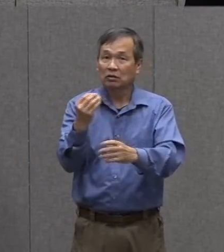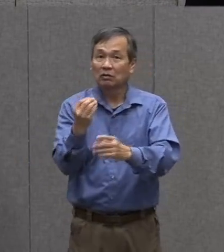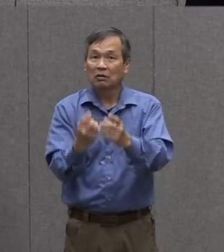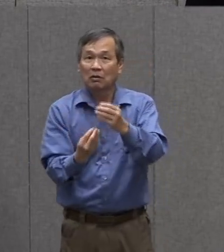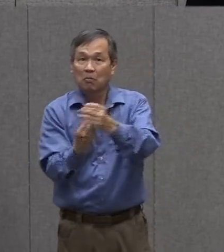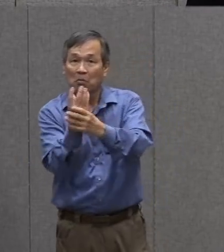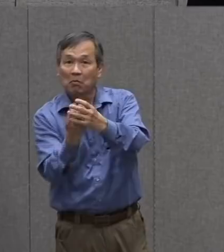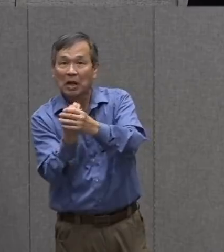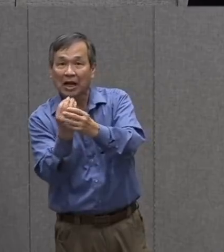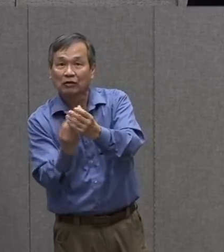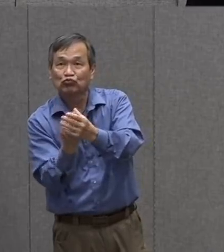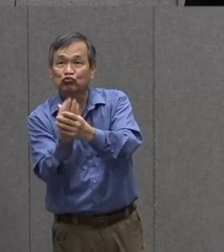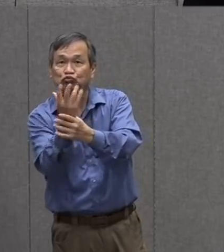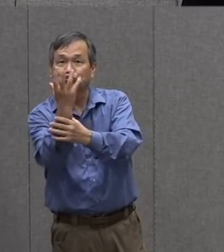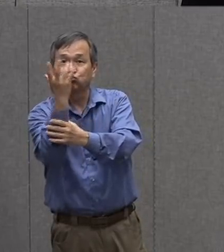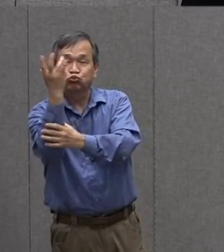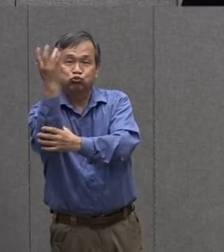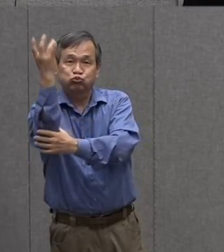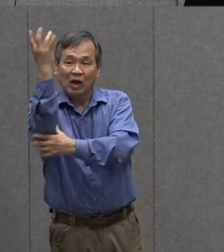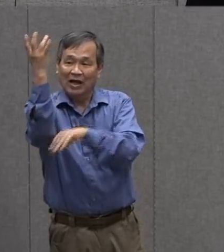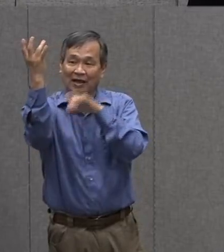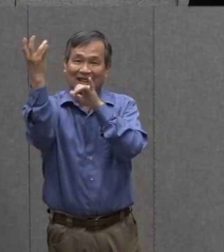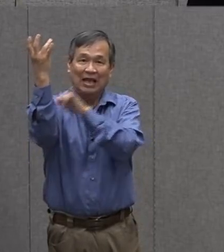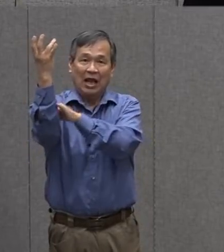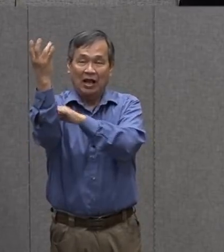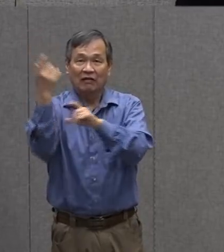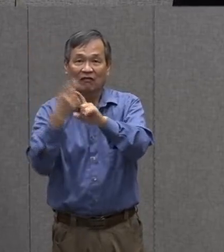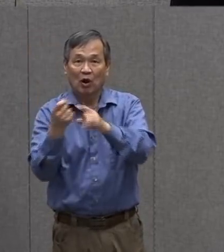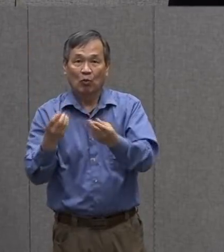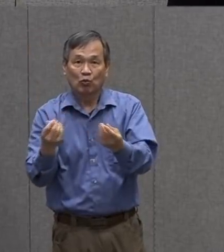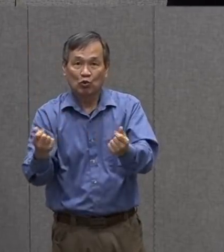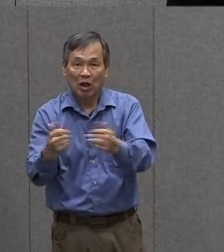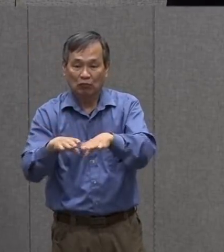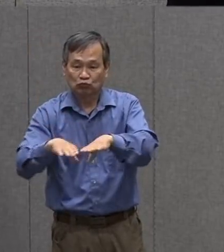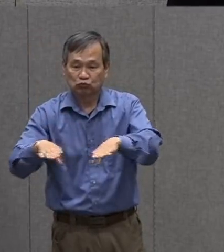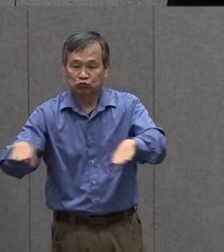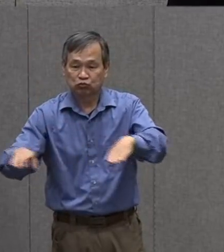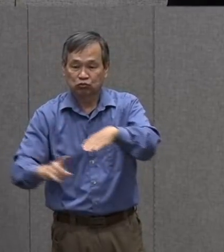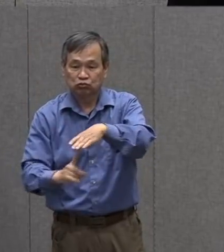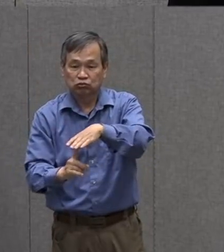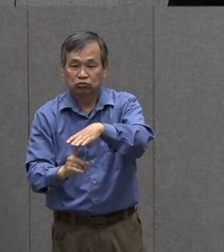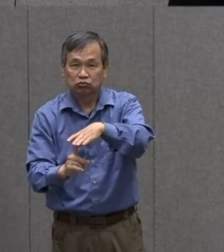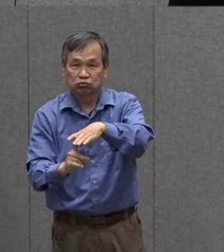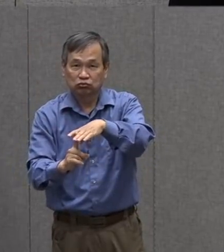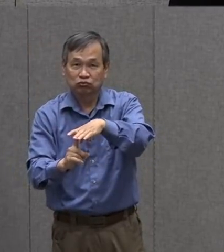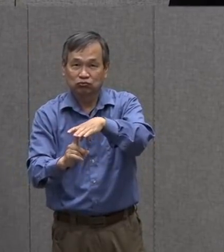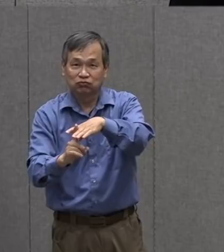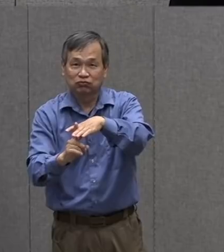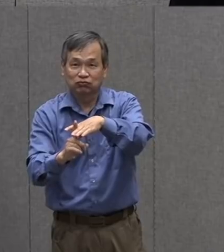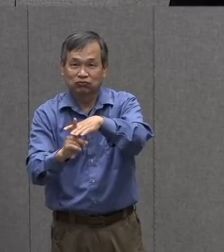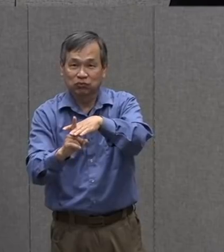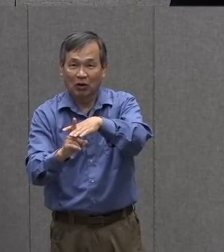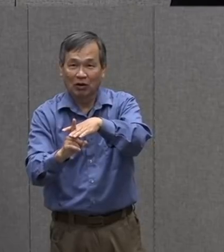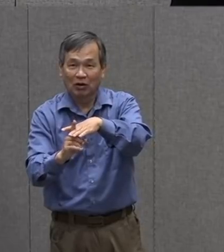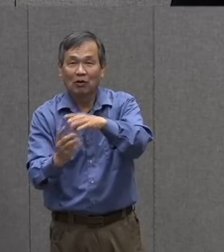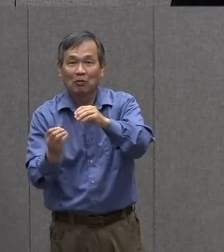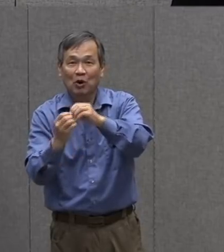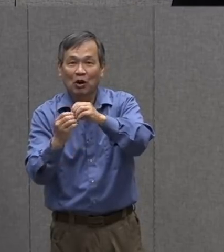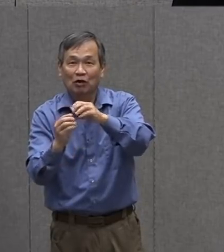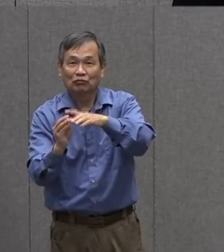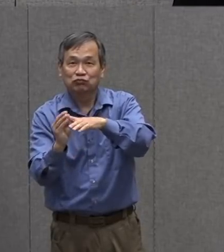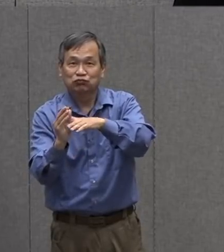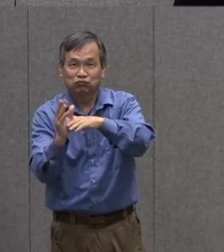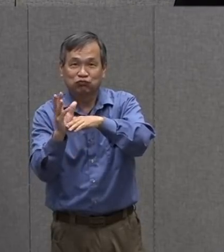diane showed it grew from out of the ground it grew sparked out branches and had a beautiful